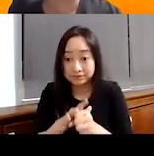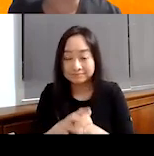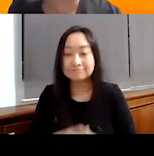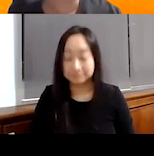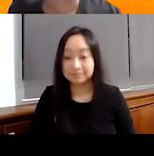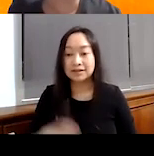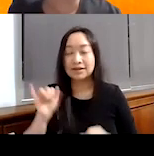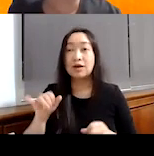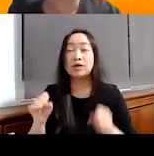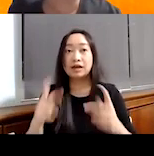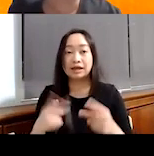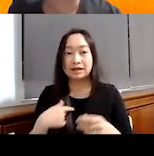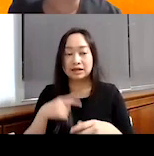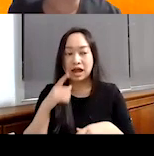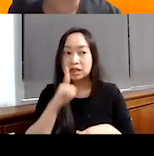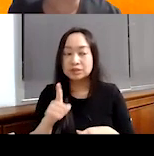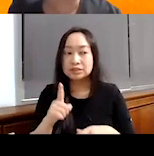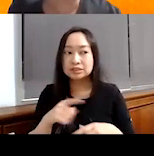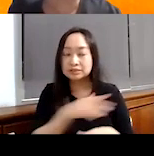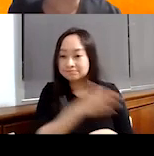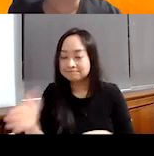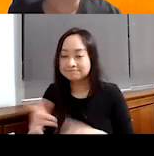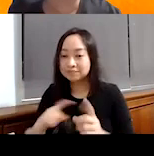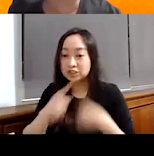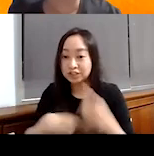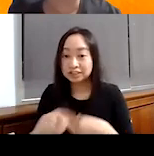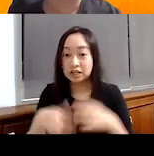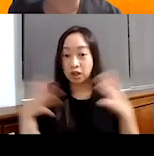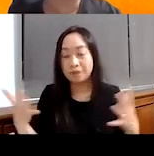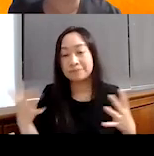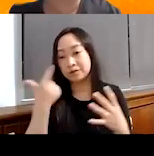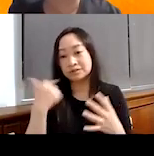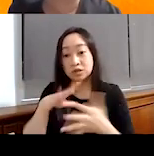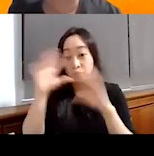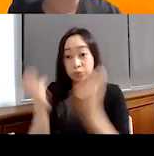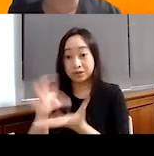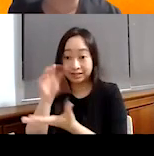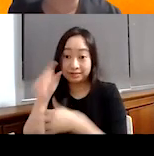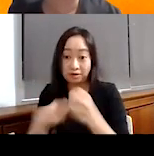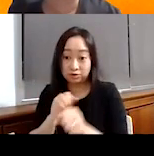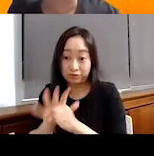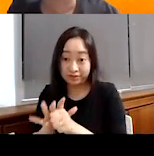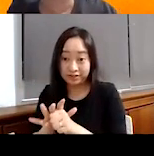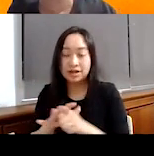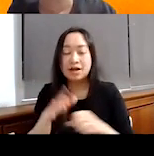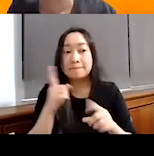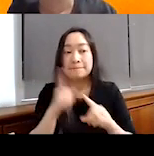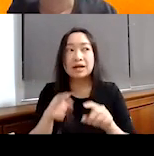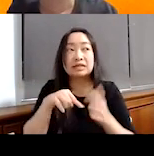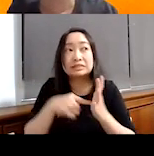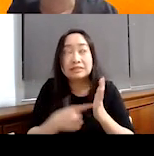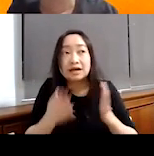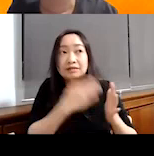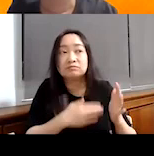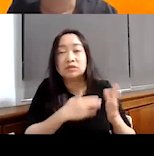Yeah. I mean, it's changed a lot because it's changed as, as the world has learned about COVID-19. Um, but in the beginning we